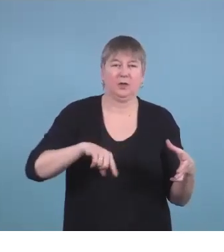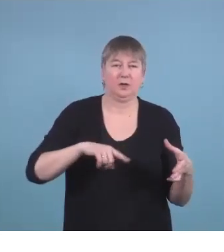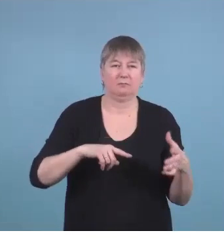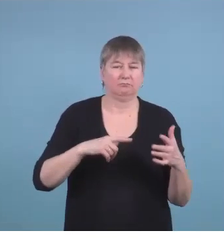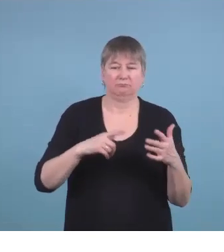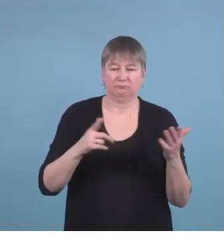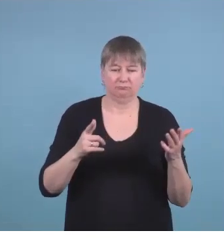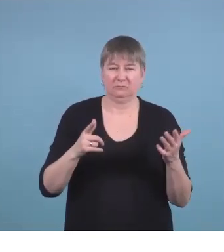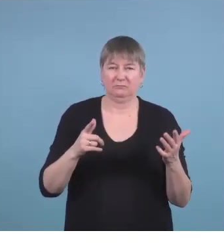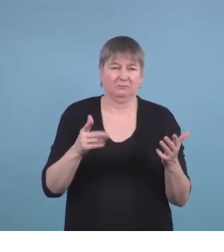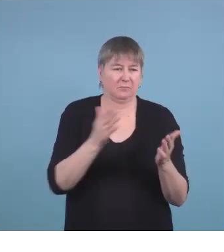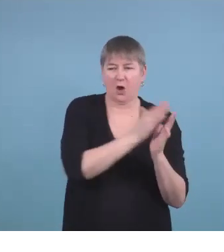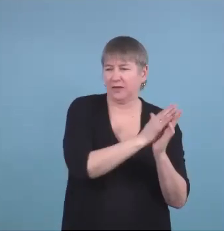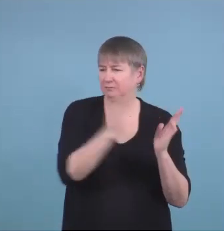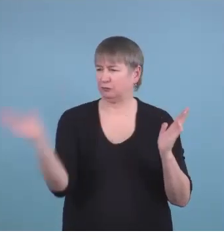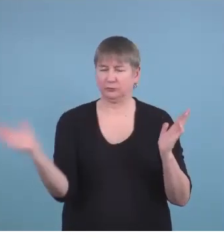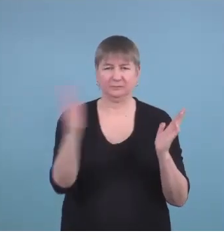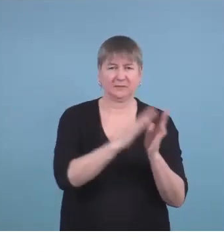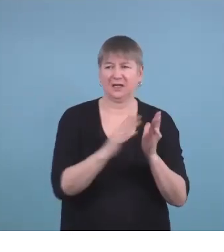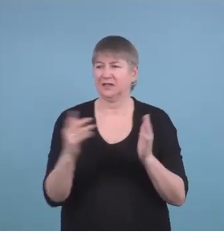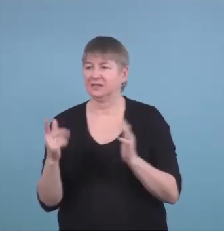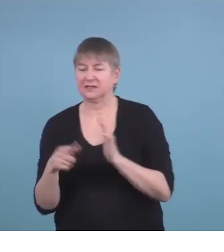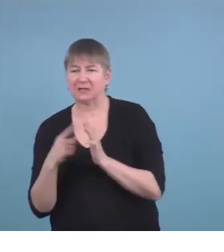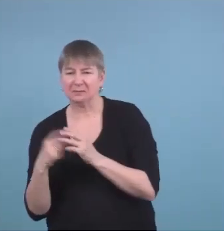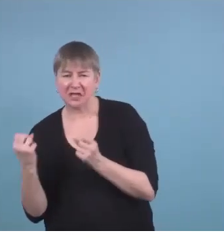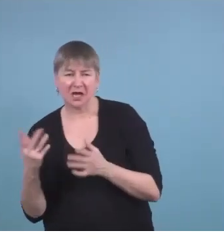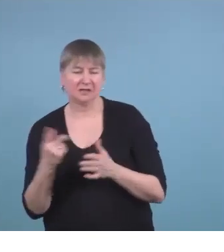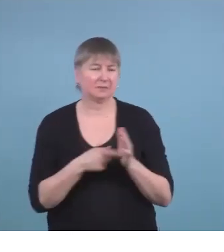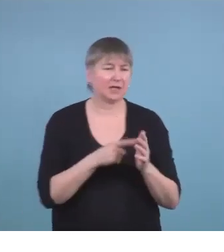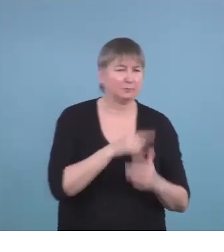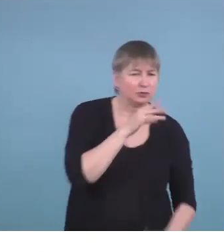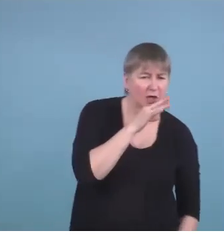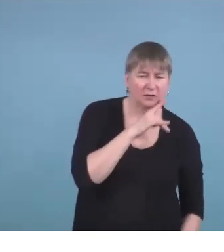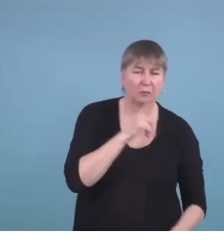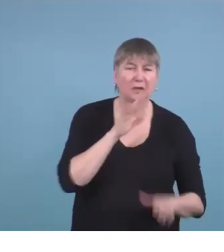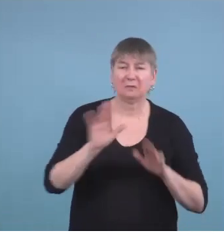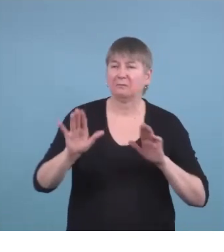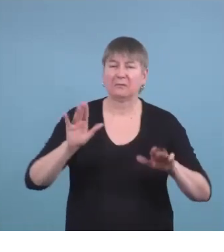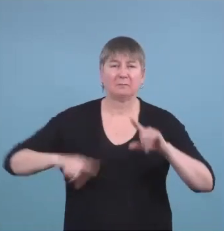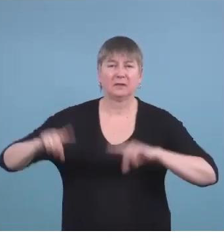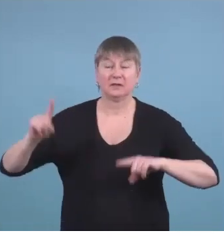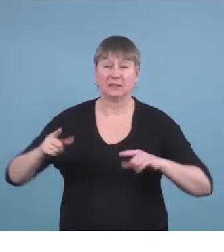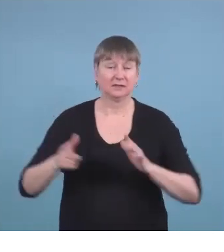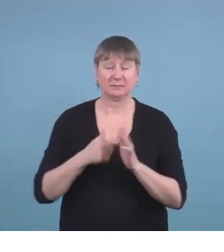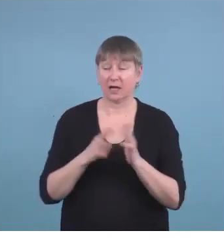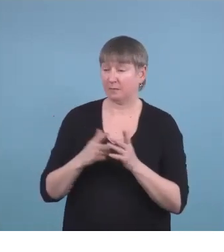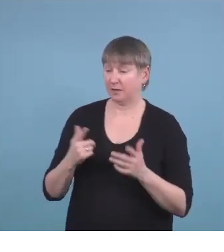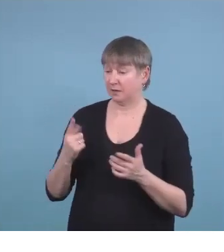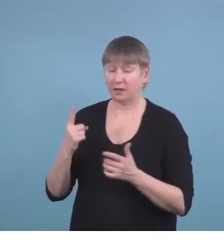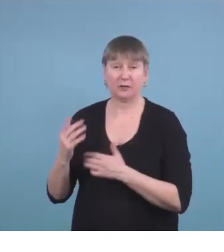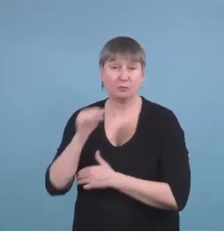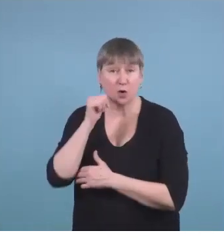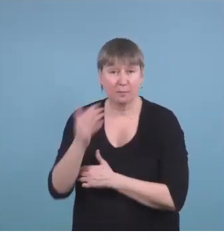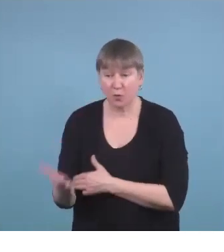and some days we sign some days we talk it just depends on who you are. I might sign for a kid one morning and by